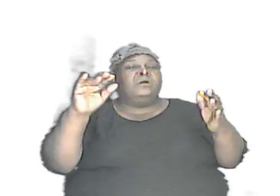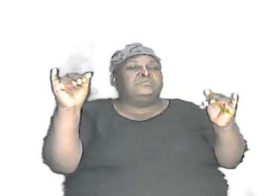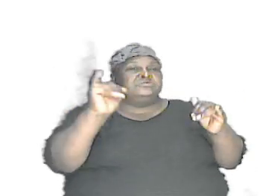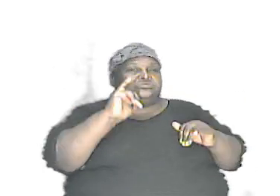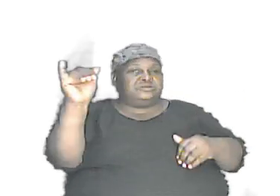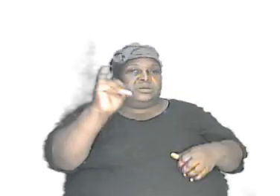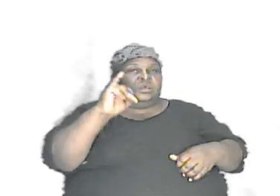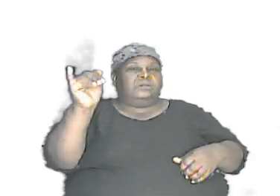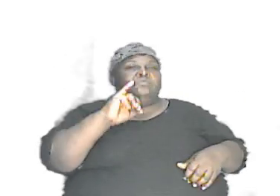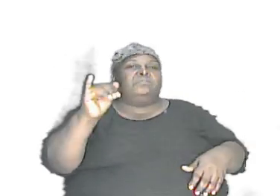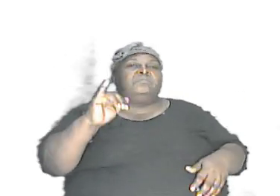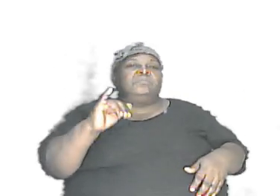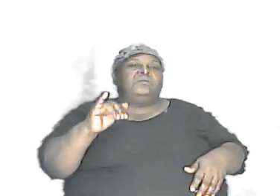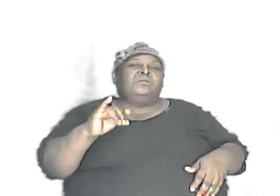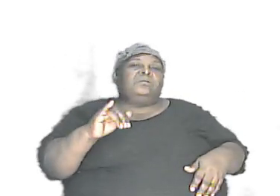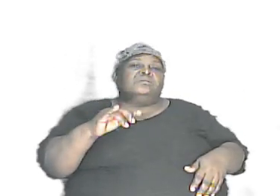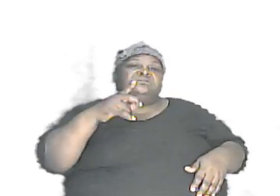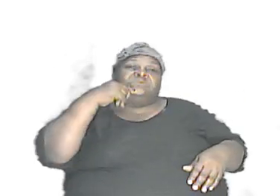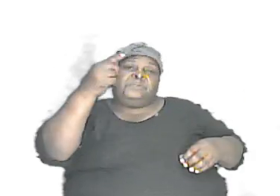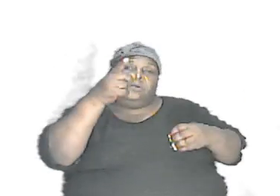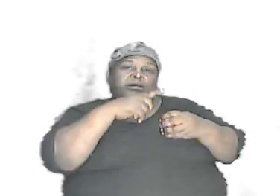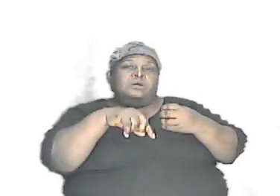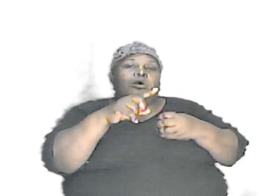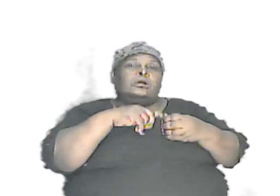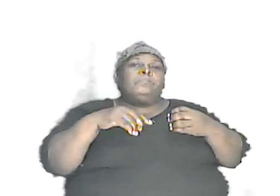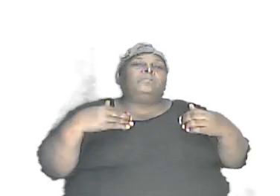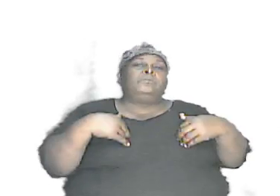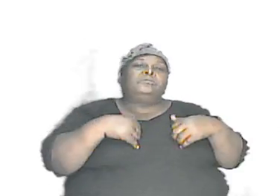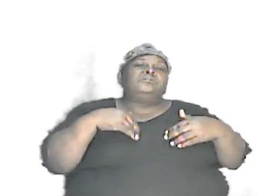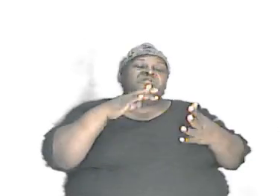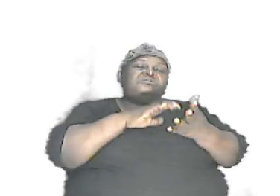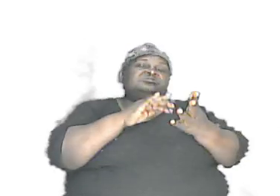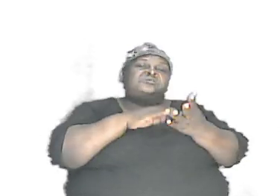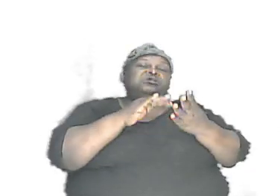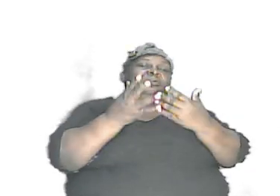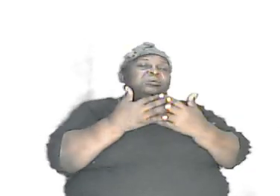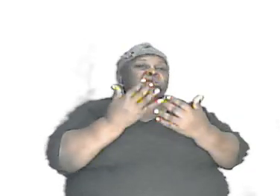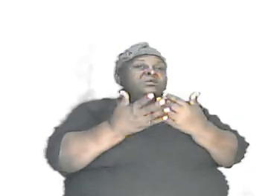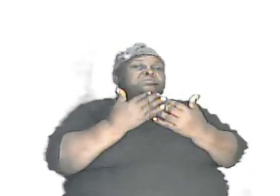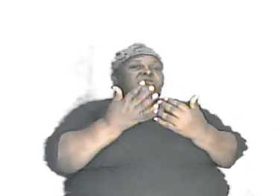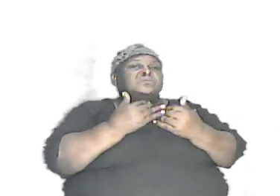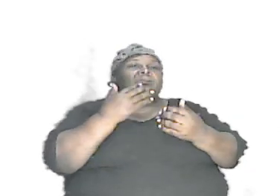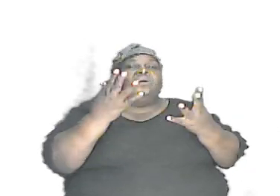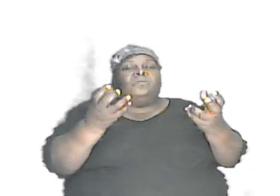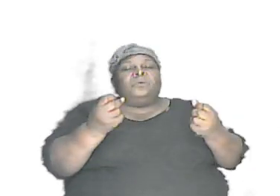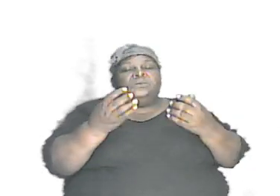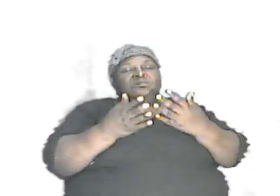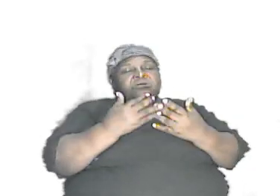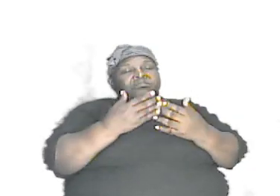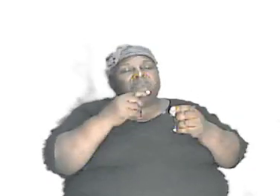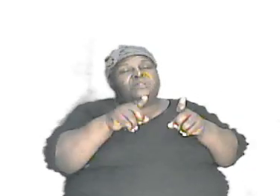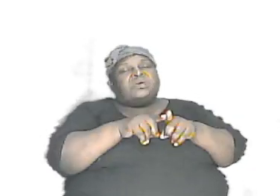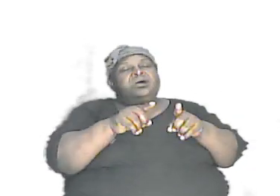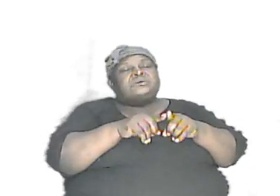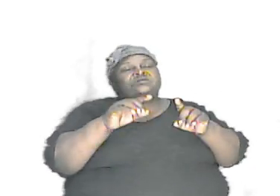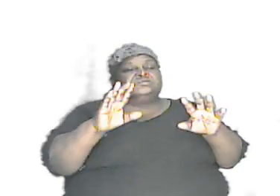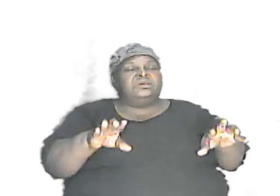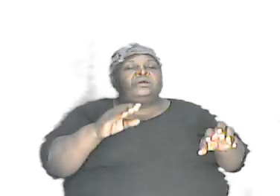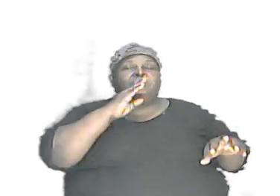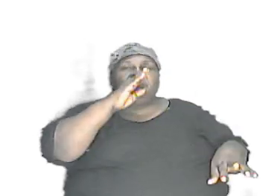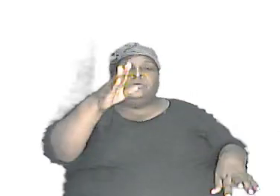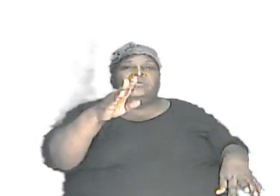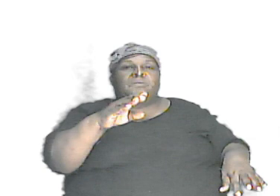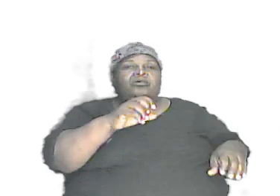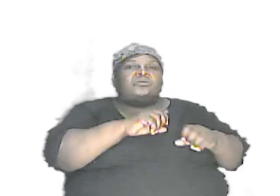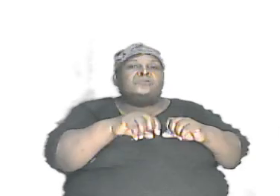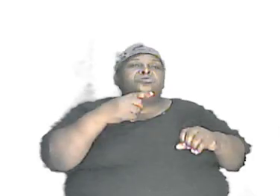in applying it to animals it makes study a little easier and we want to be as simple as we possibly can just so